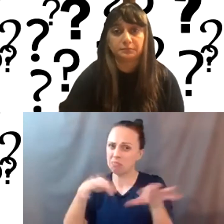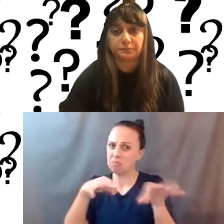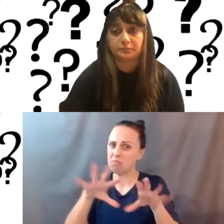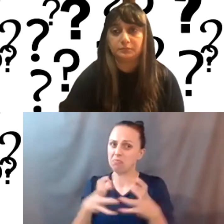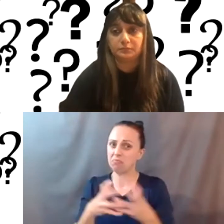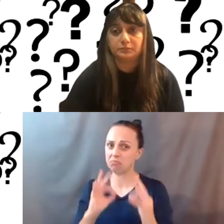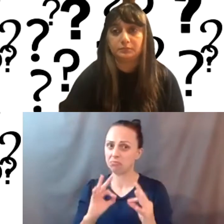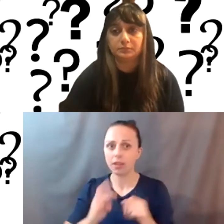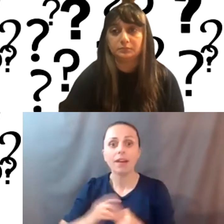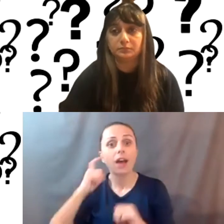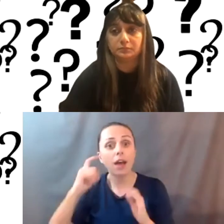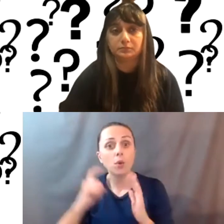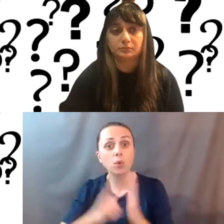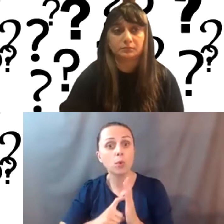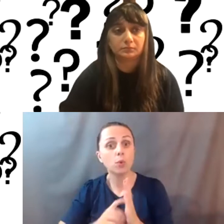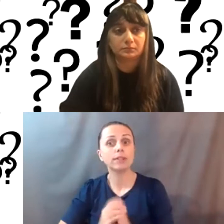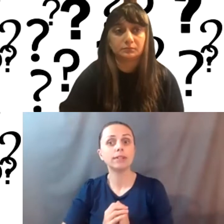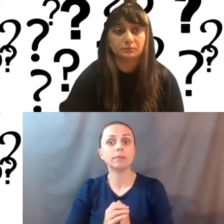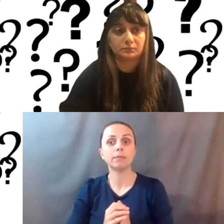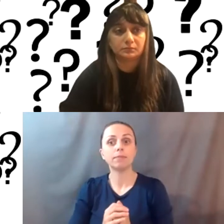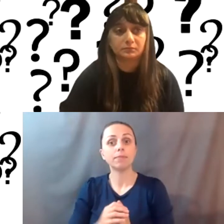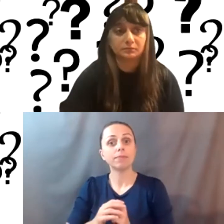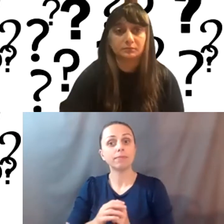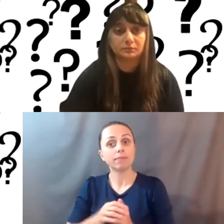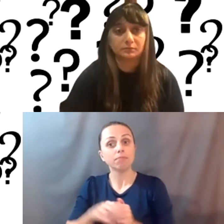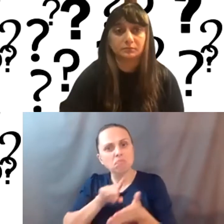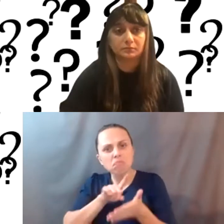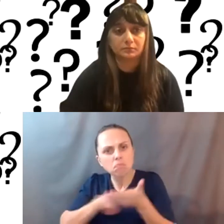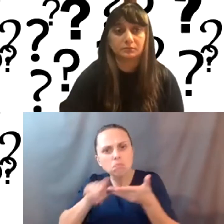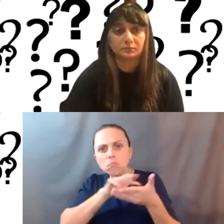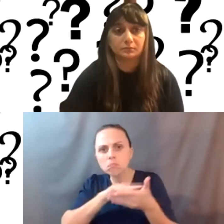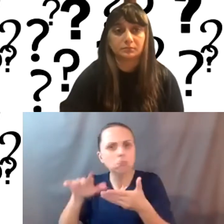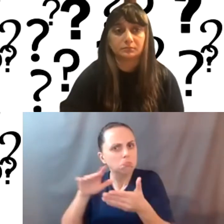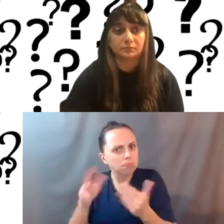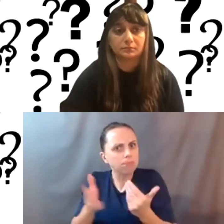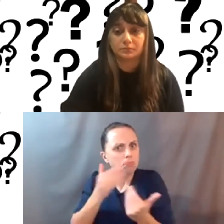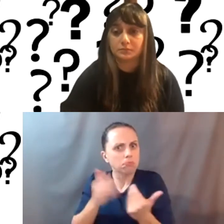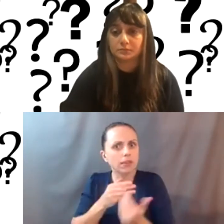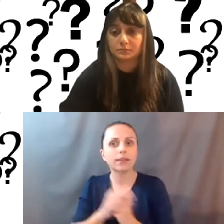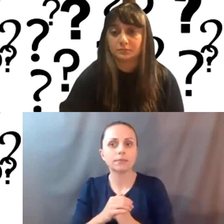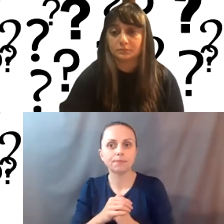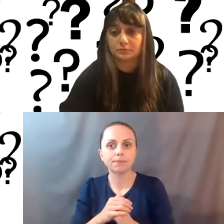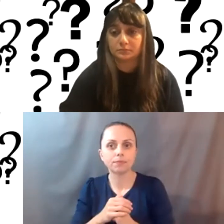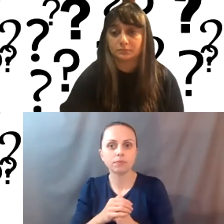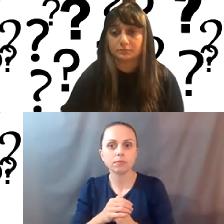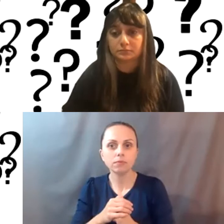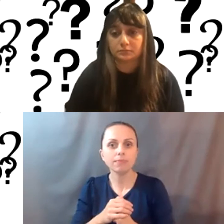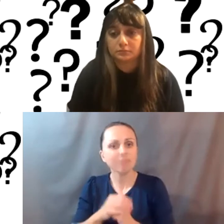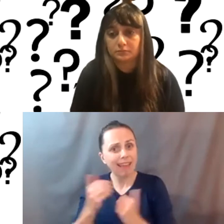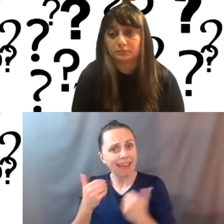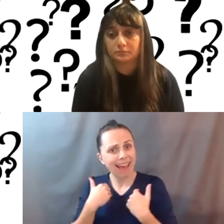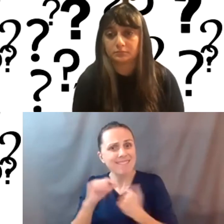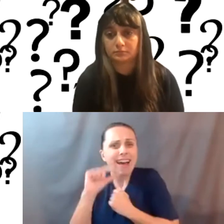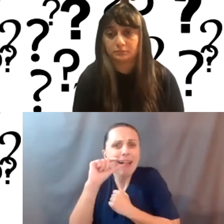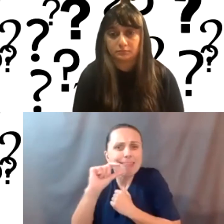things that I noticed is, is that, you know, it's easy to do homework in this. So, you know, like, not that, you know, a little knowledge can be a